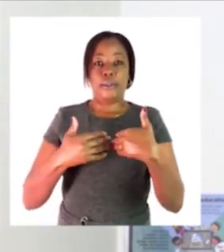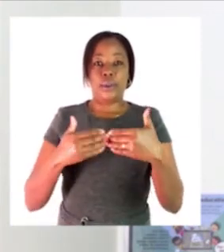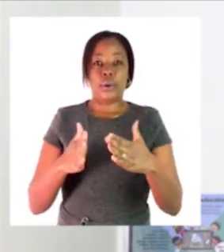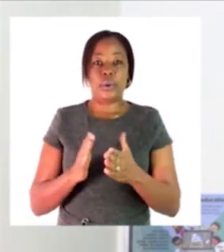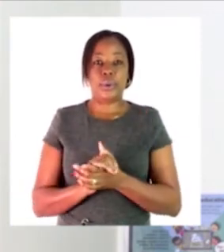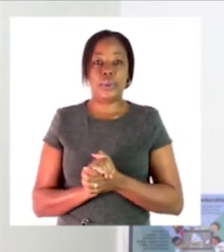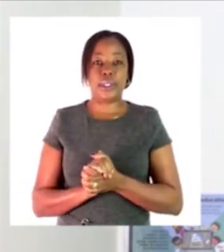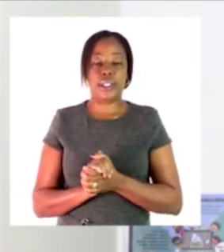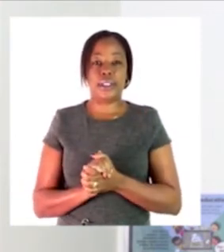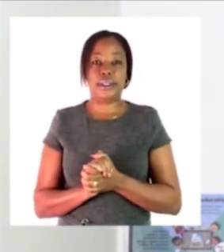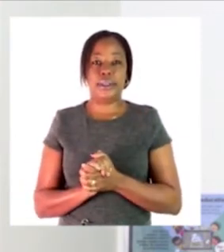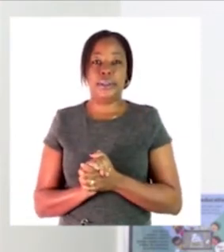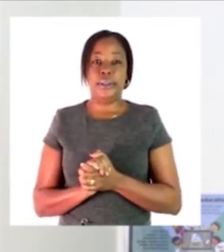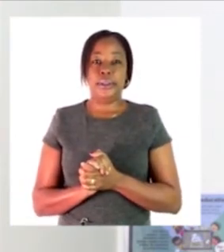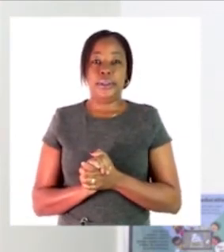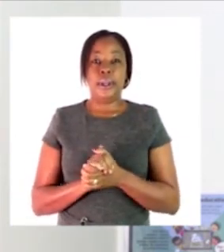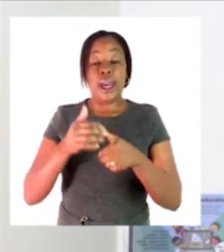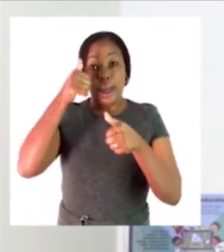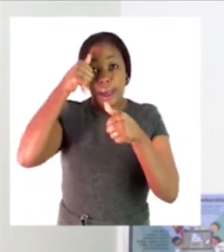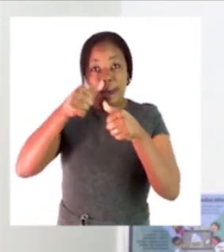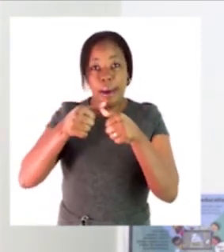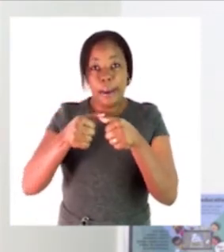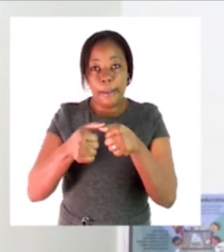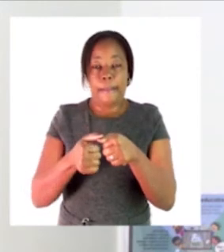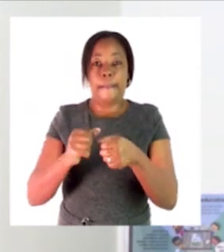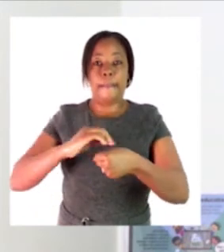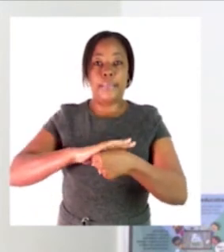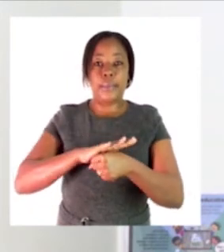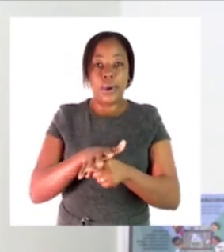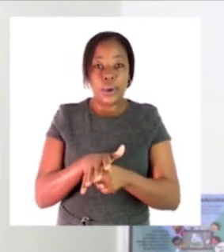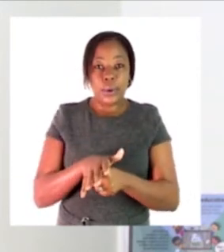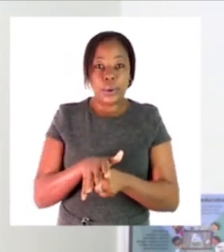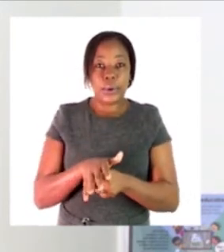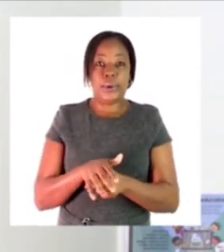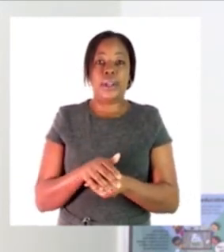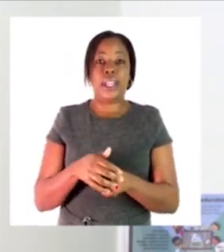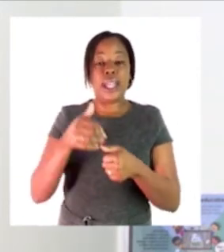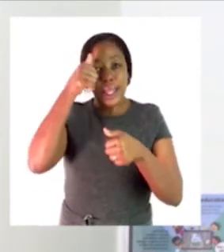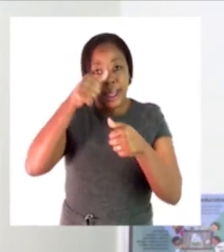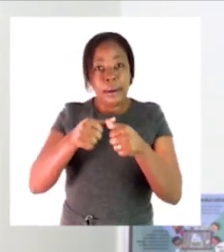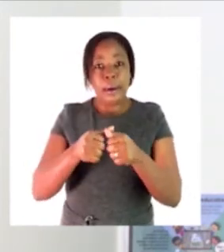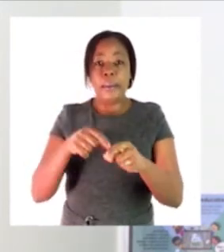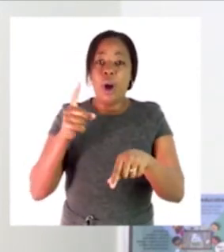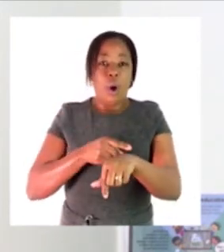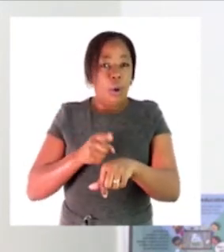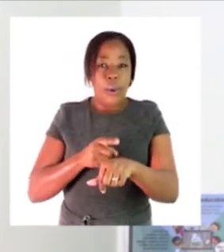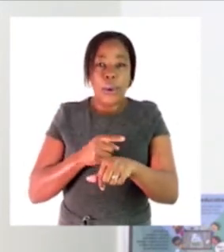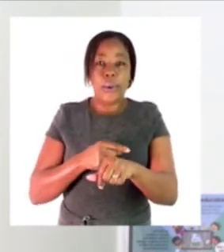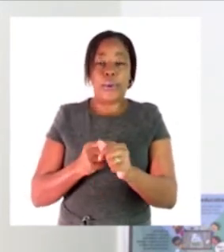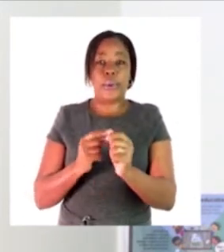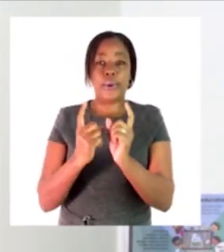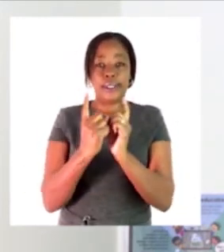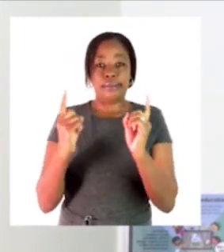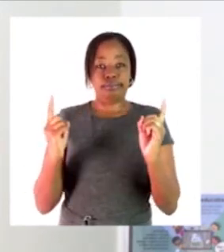i would like to remind you about the covet 19 remember to keep your distance of about one